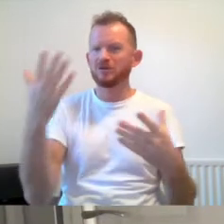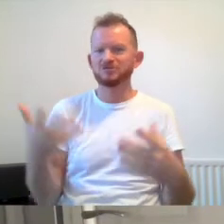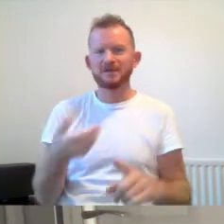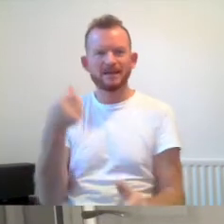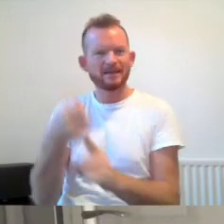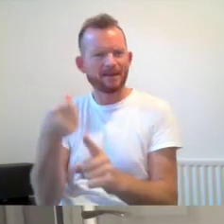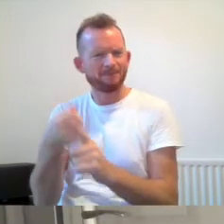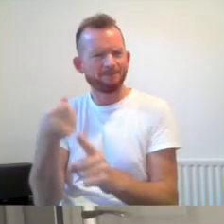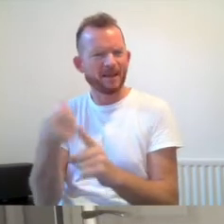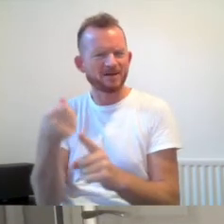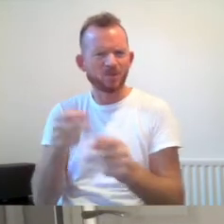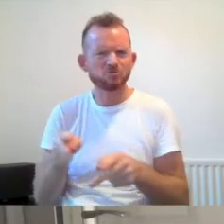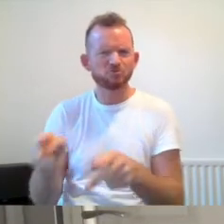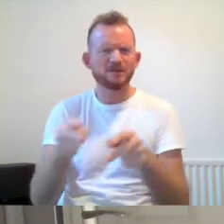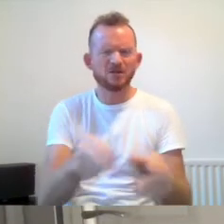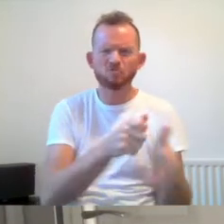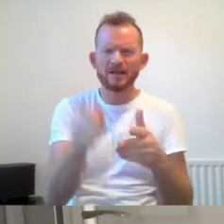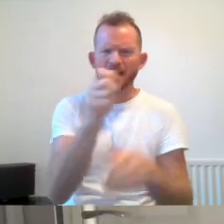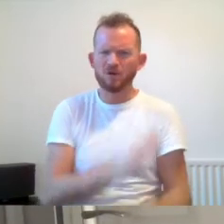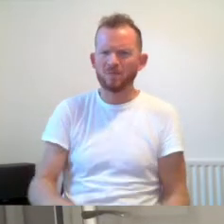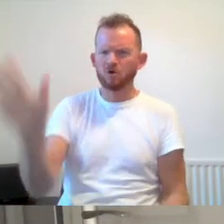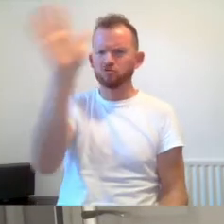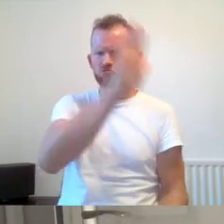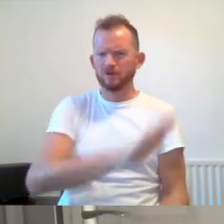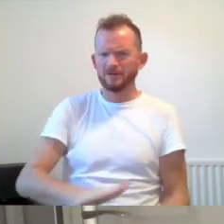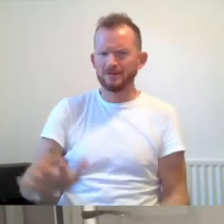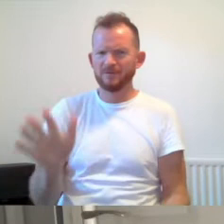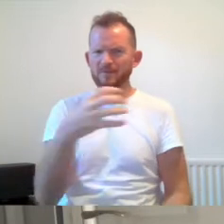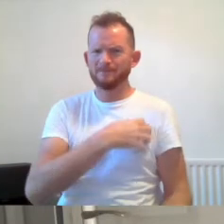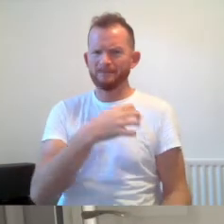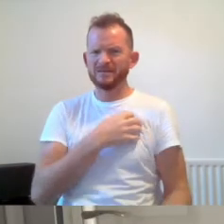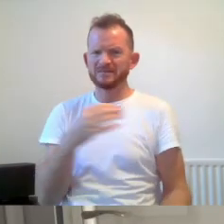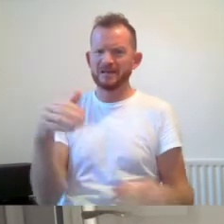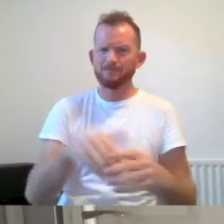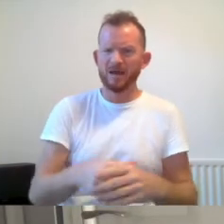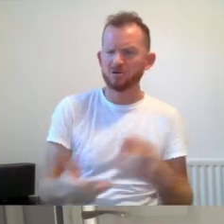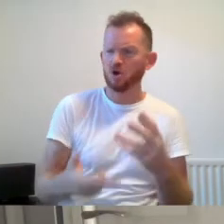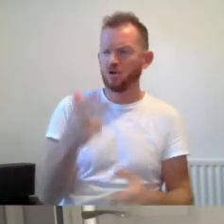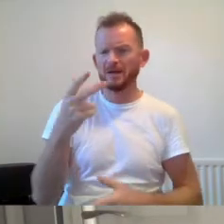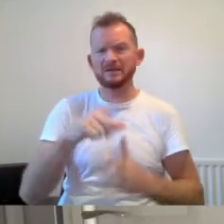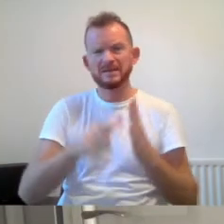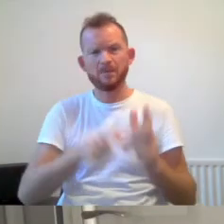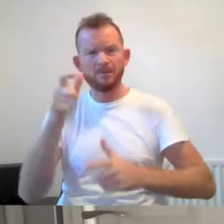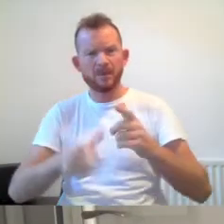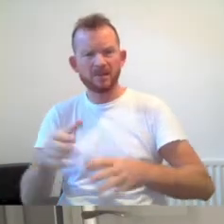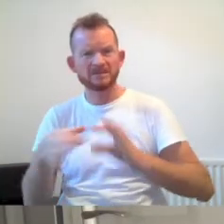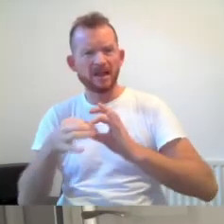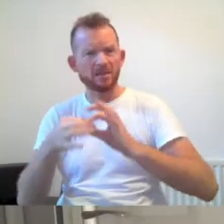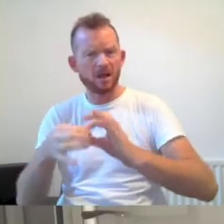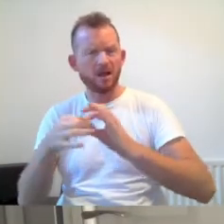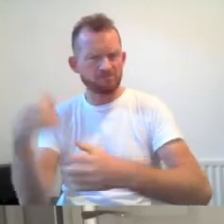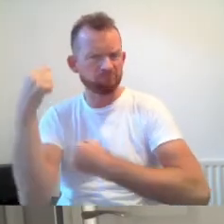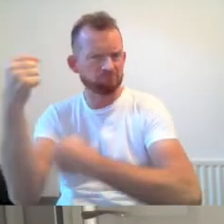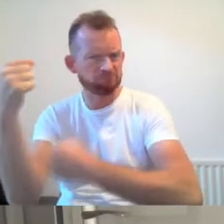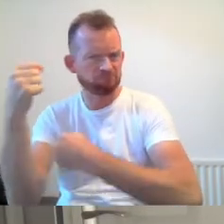regular event around the country, with GMCDP members taking part alongside other disabled people. Some of